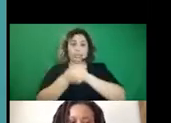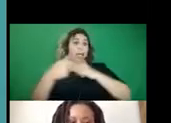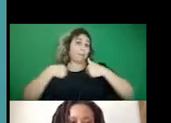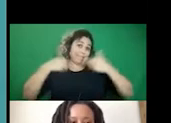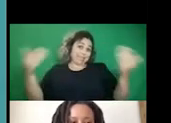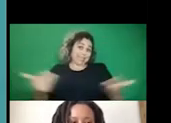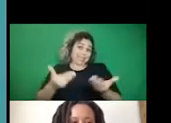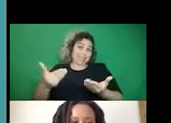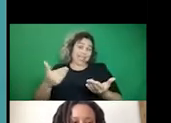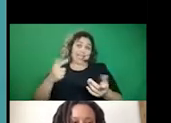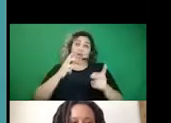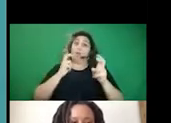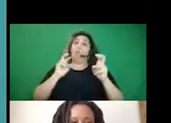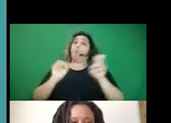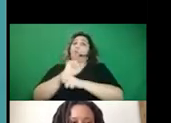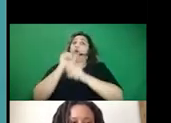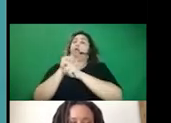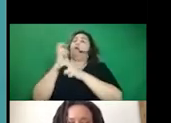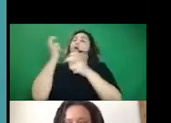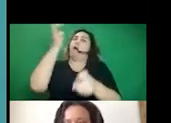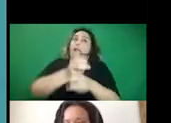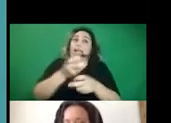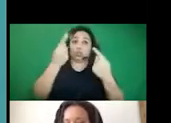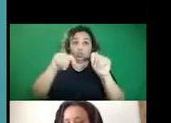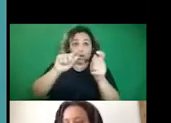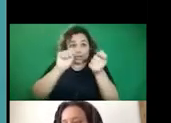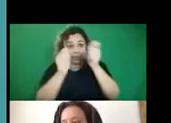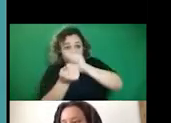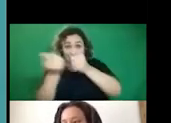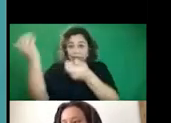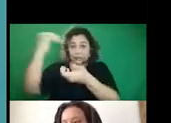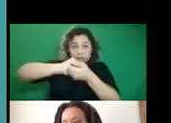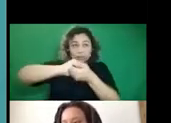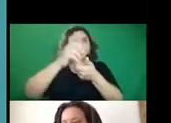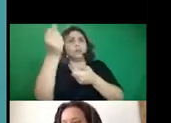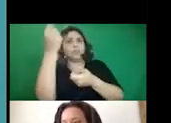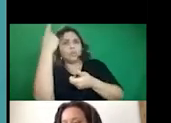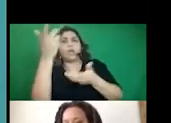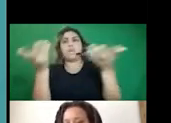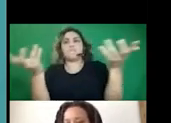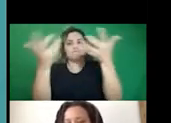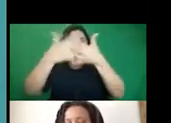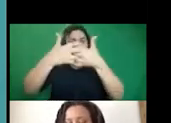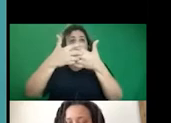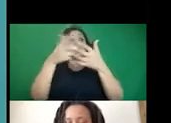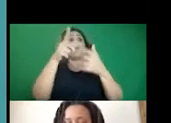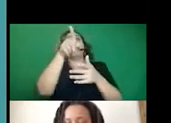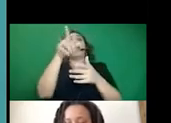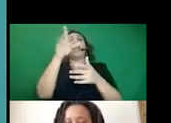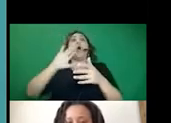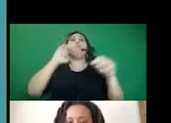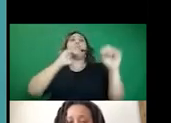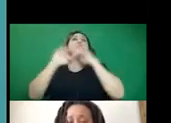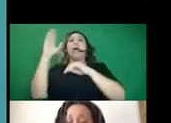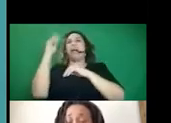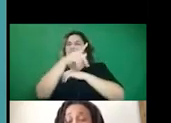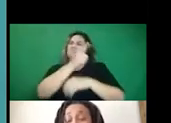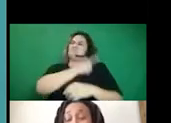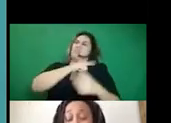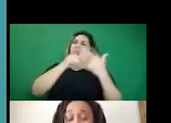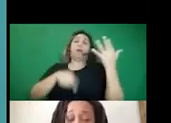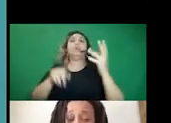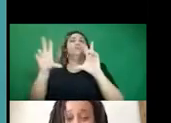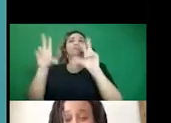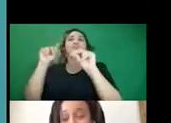am here working very hard to mend those bridges and, you know, correct those lies. Absolutely.